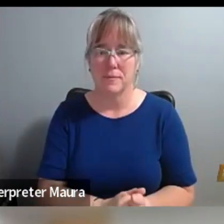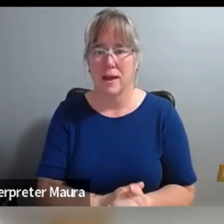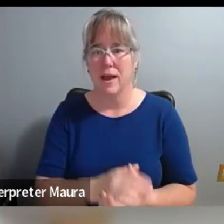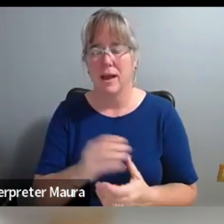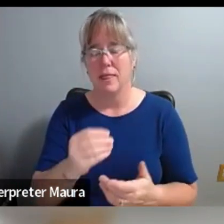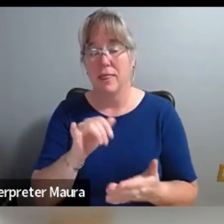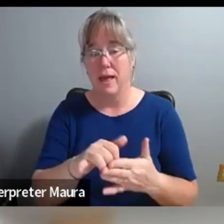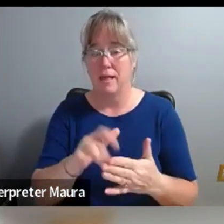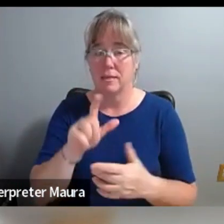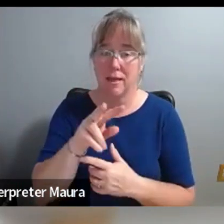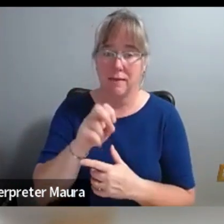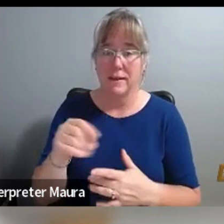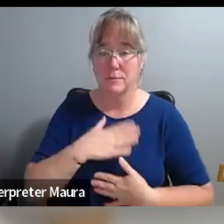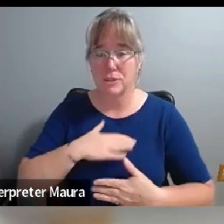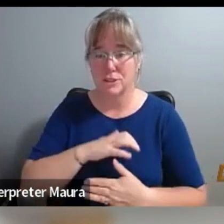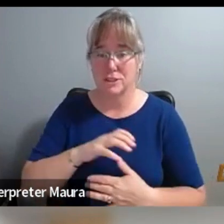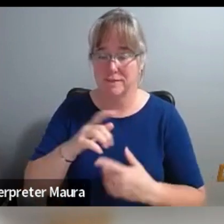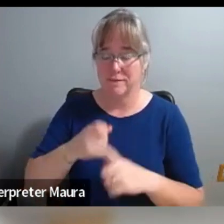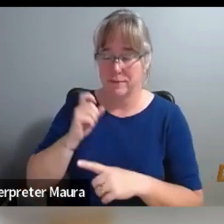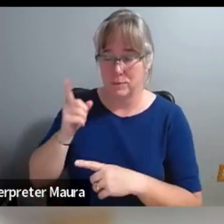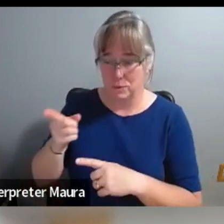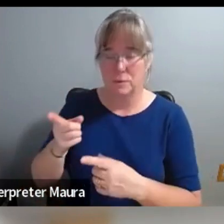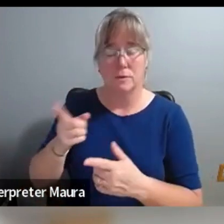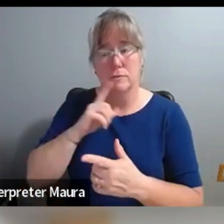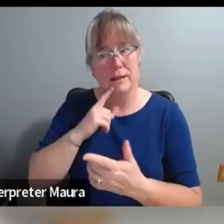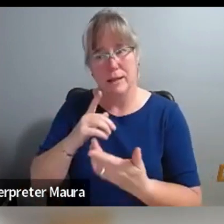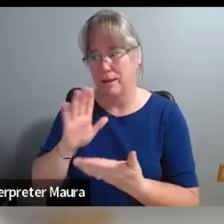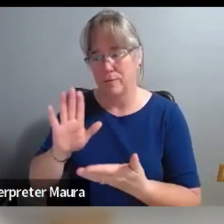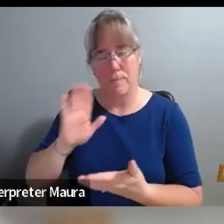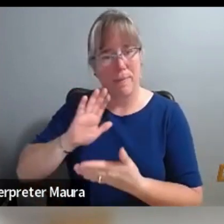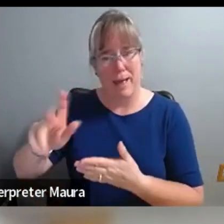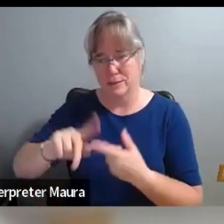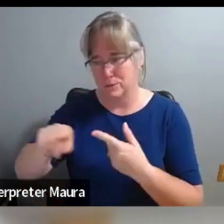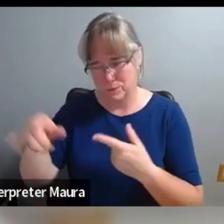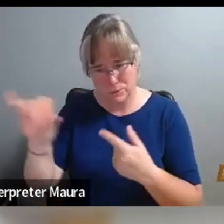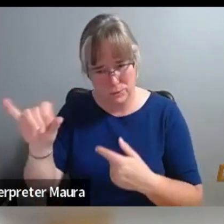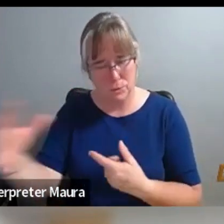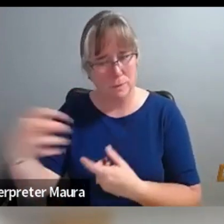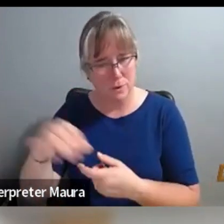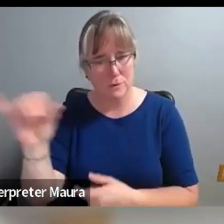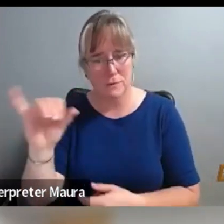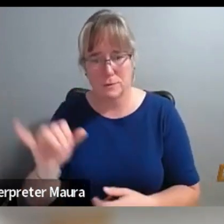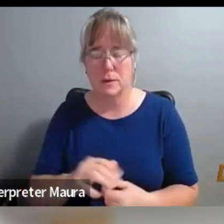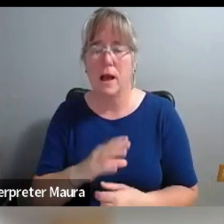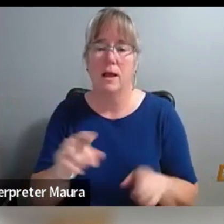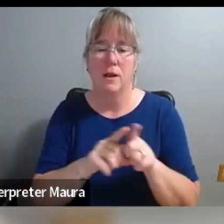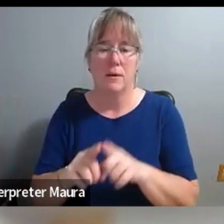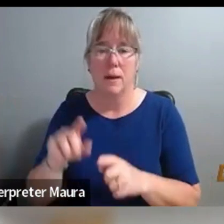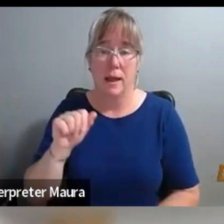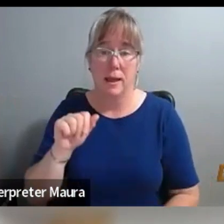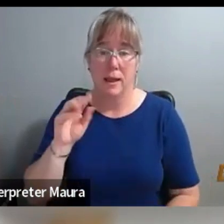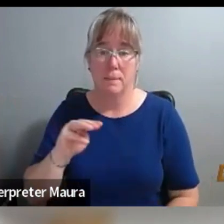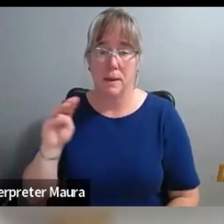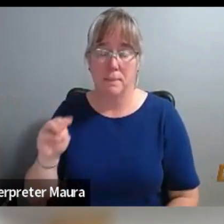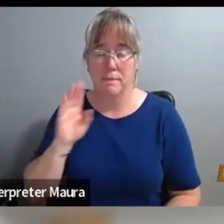love and appreciation back to you, who was very involved with us as well. And thanks to AMM for